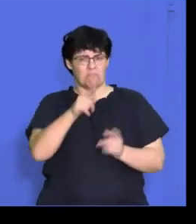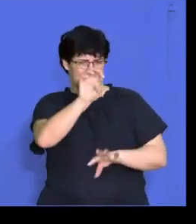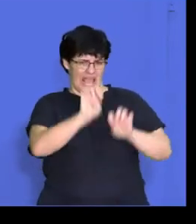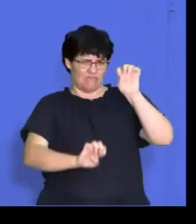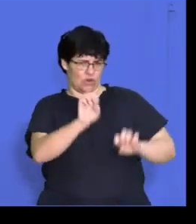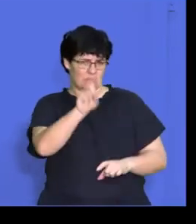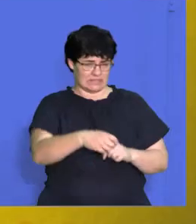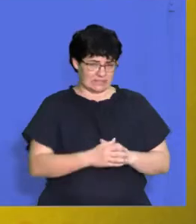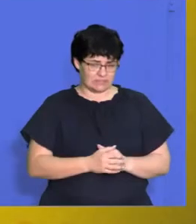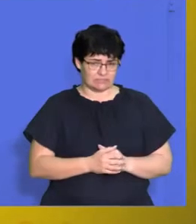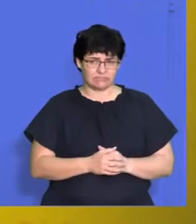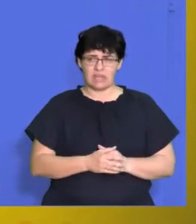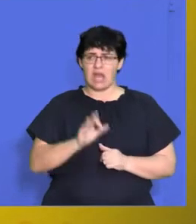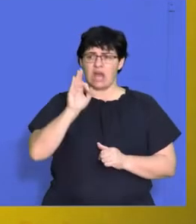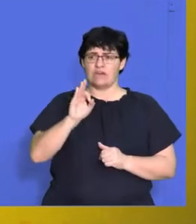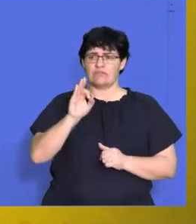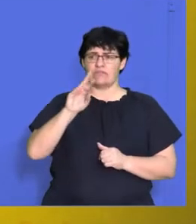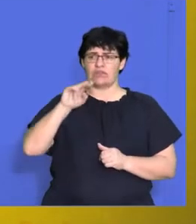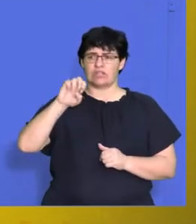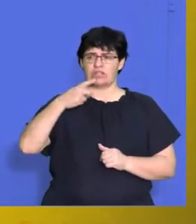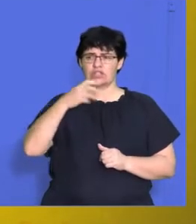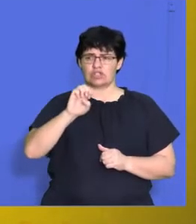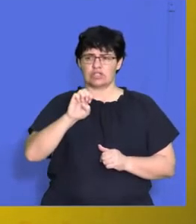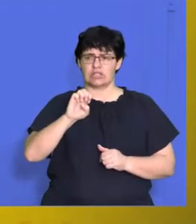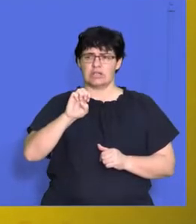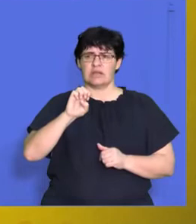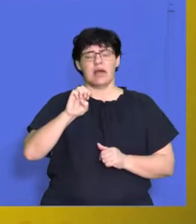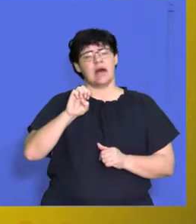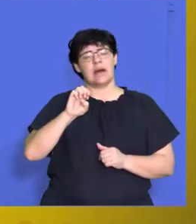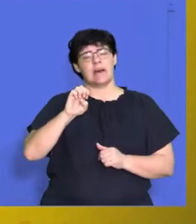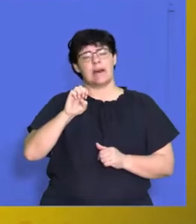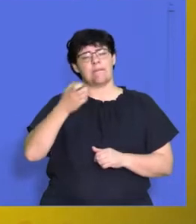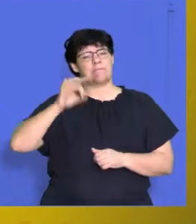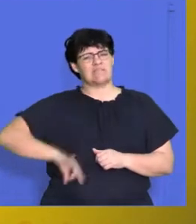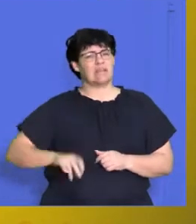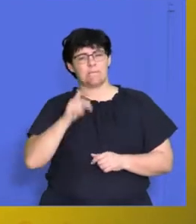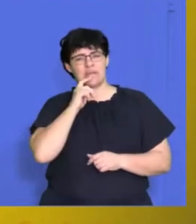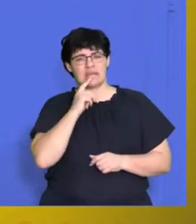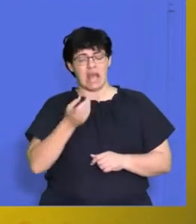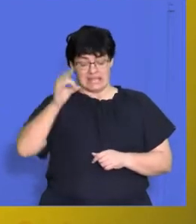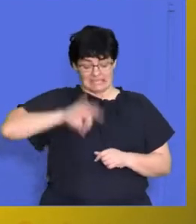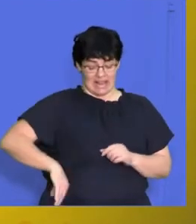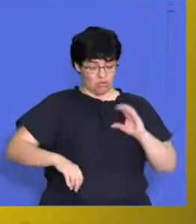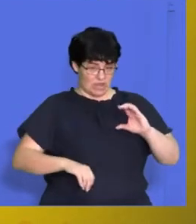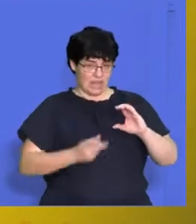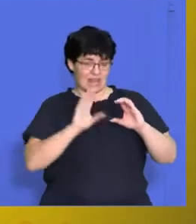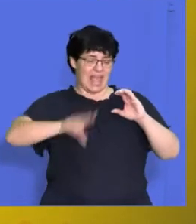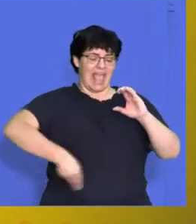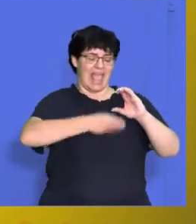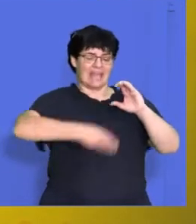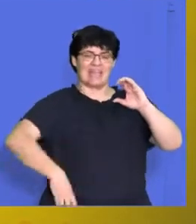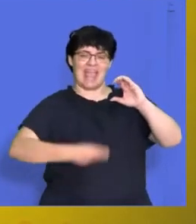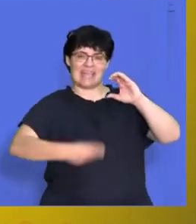remember, fringe benefits, it's over and above your normal remuneration or your salary and